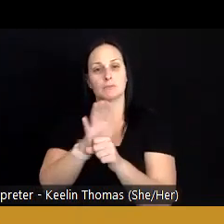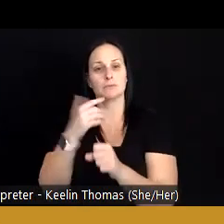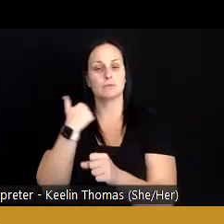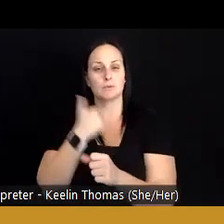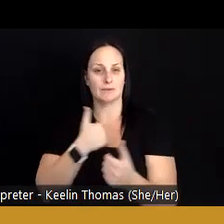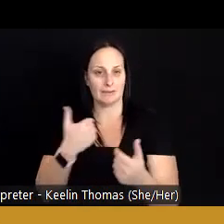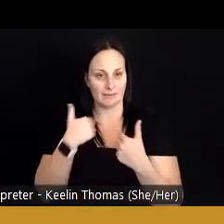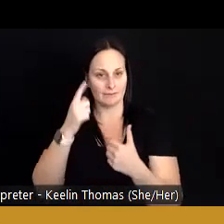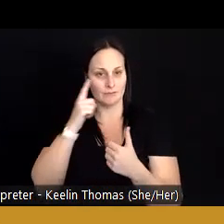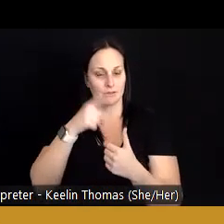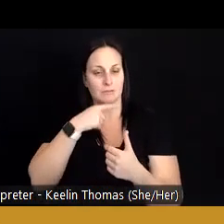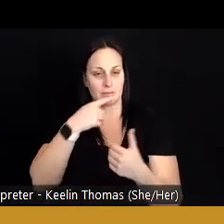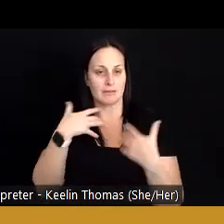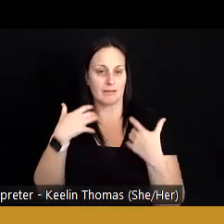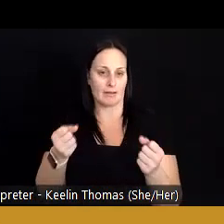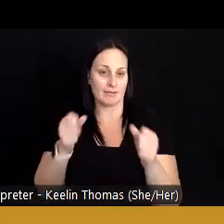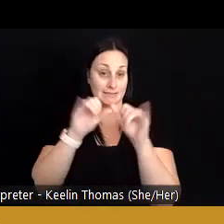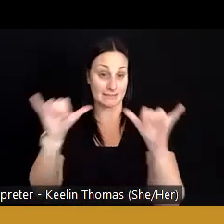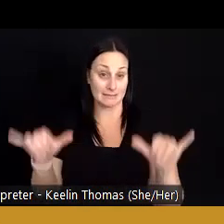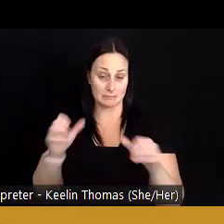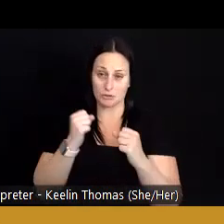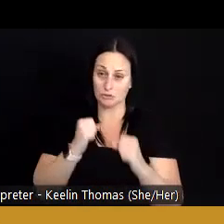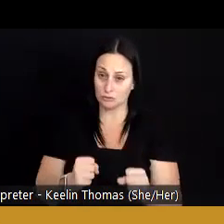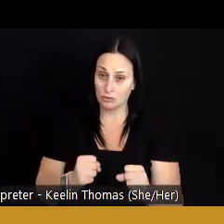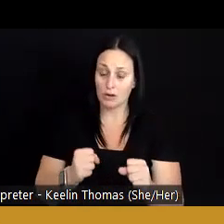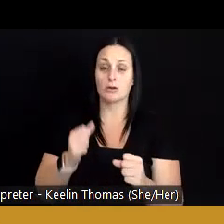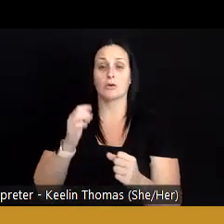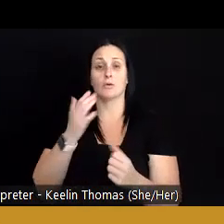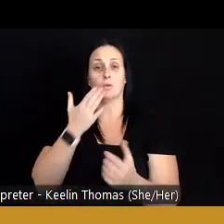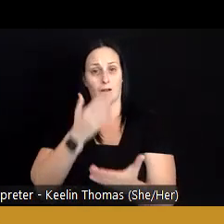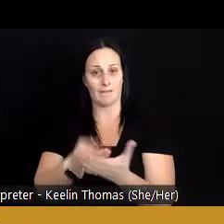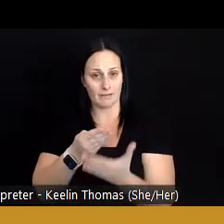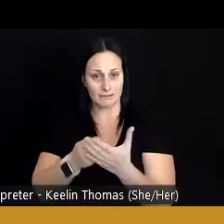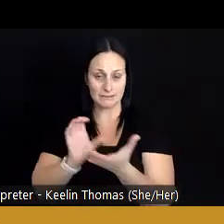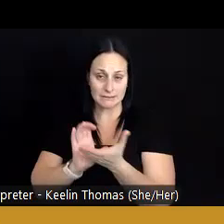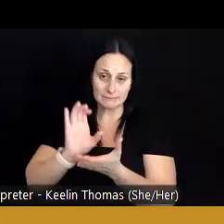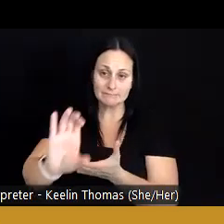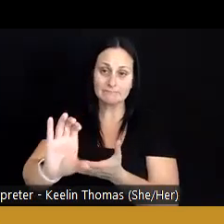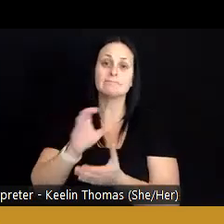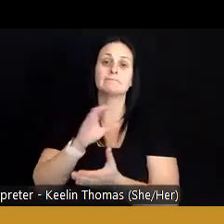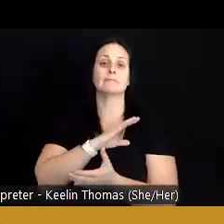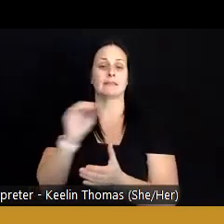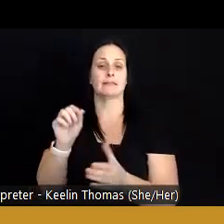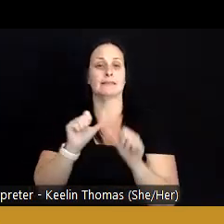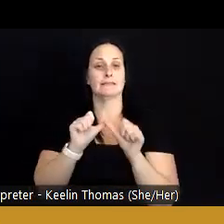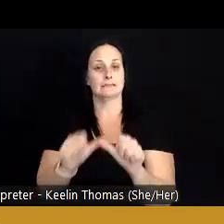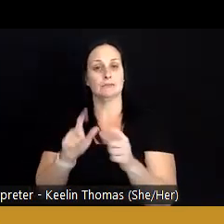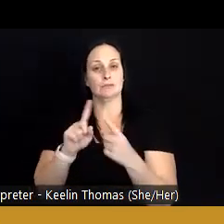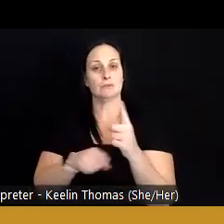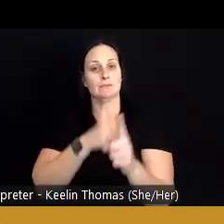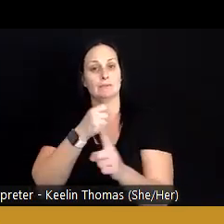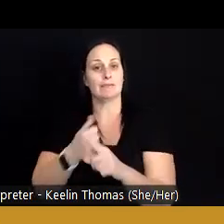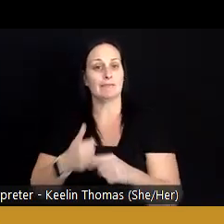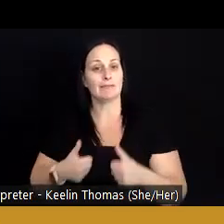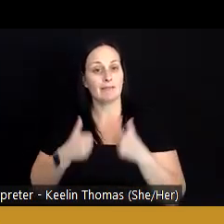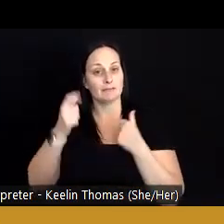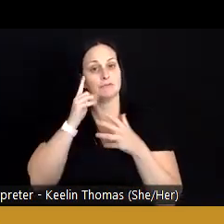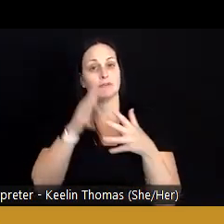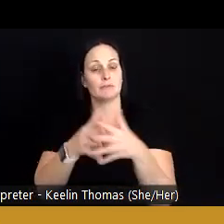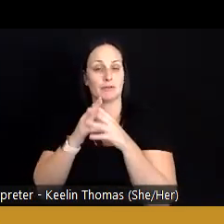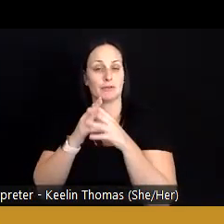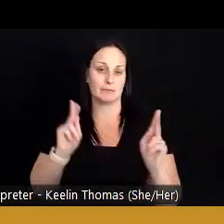having a public health system that's strong, well-funded, and that continues to impact the lives of Americans.